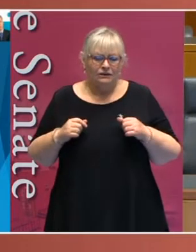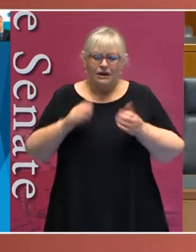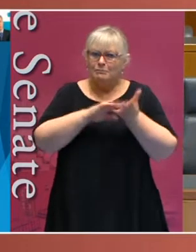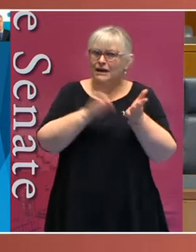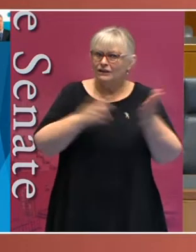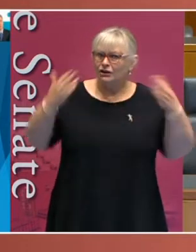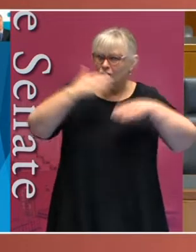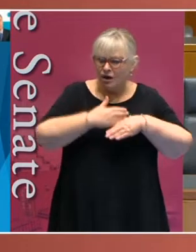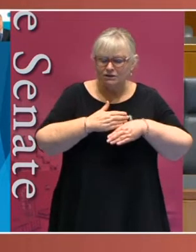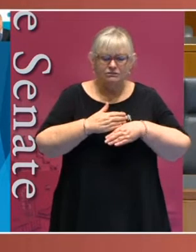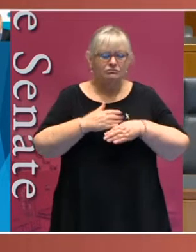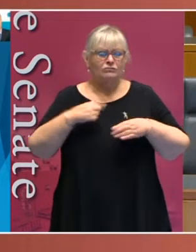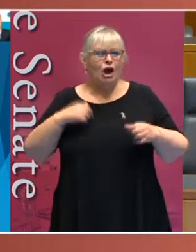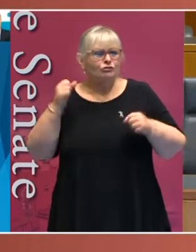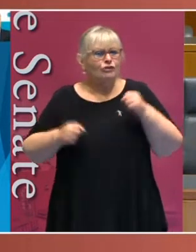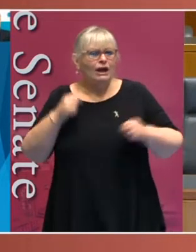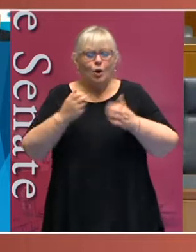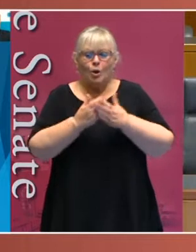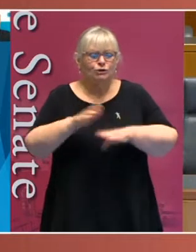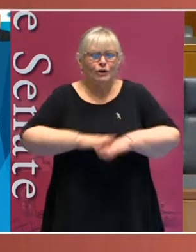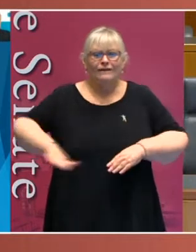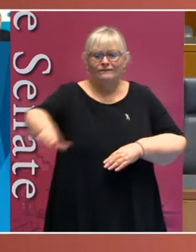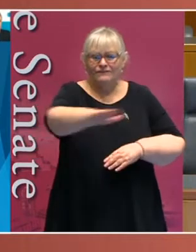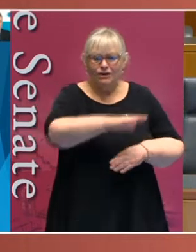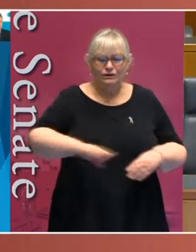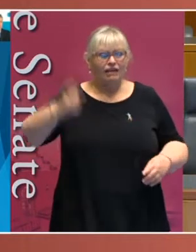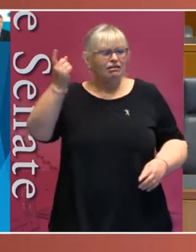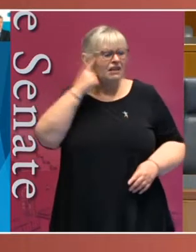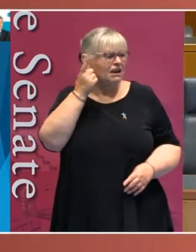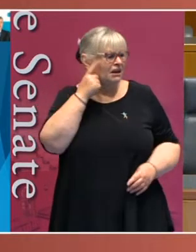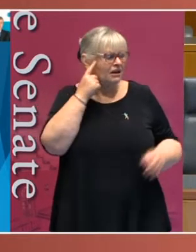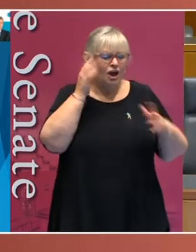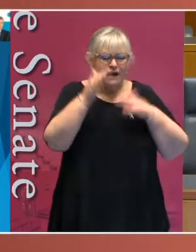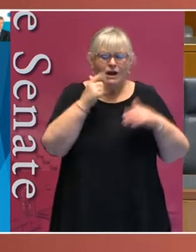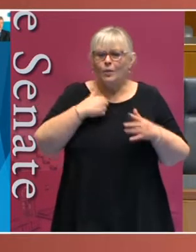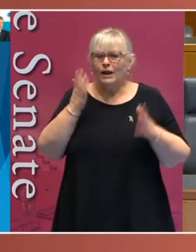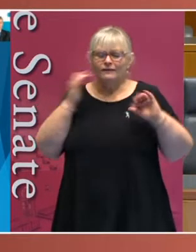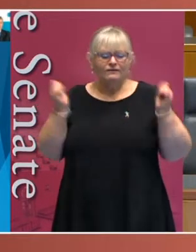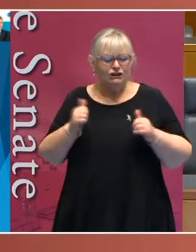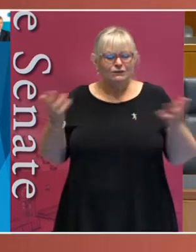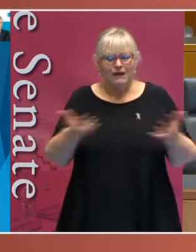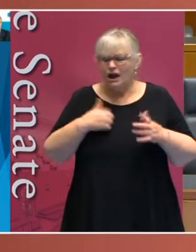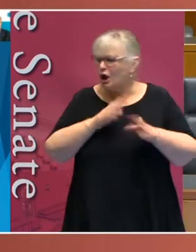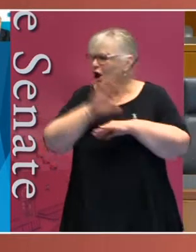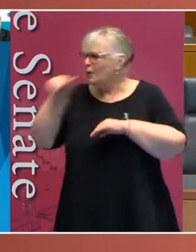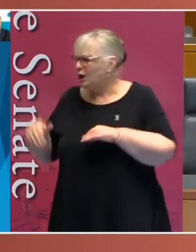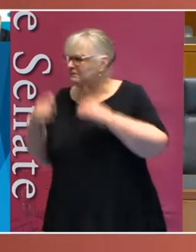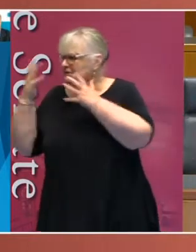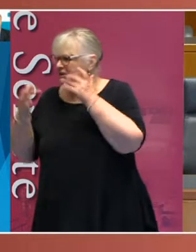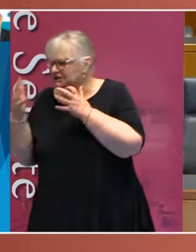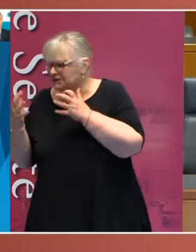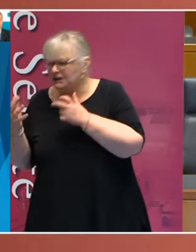Monday night. I walked onto the rugby field thinking that I would go home later that night and consider